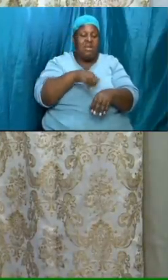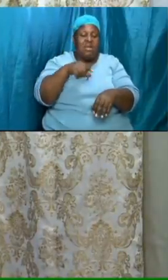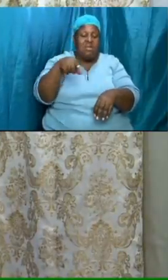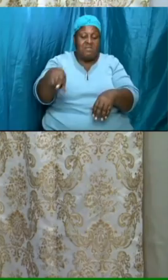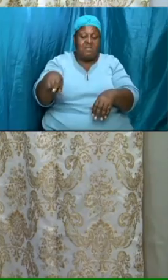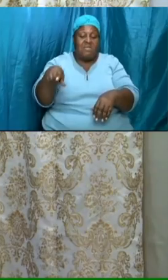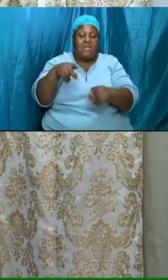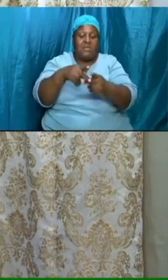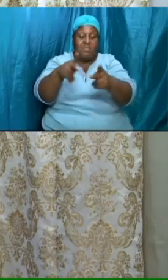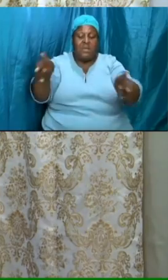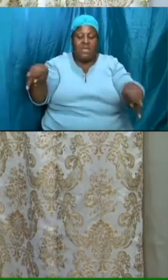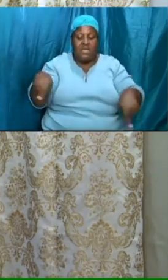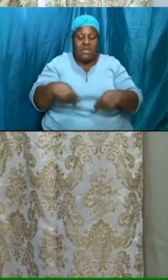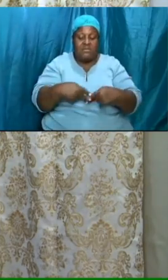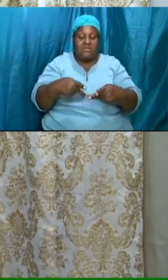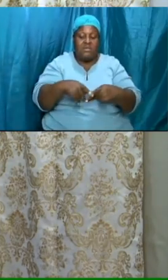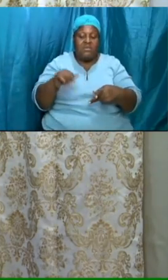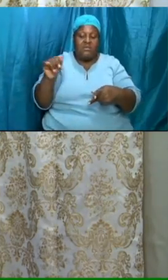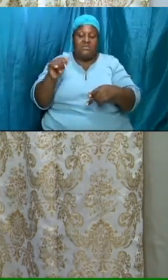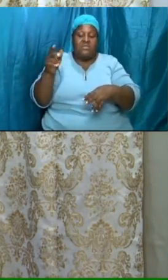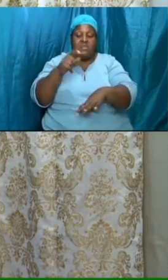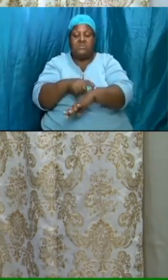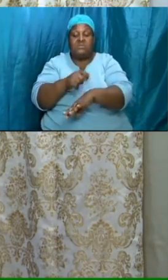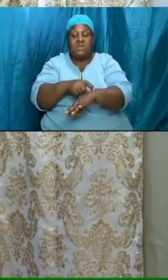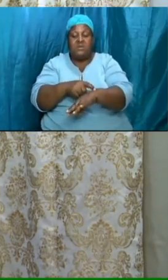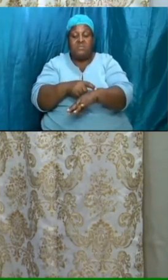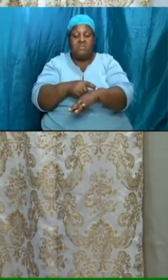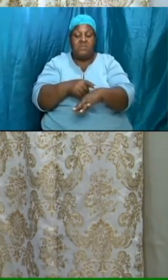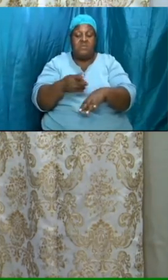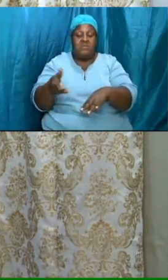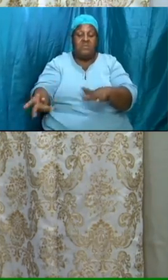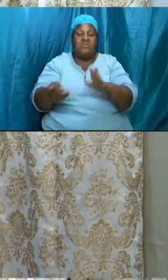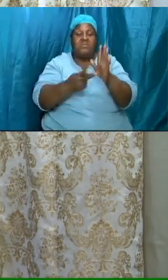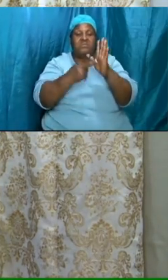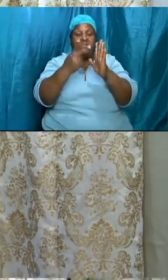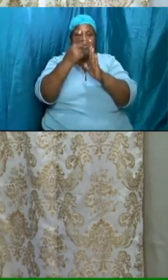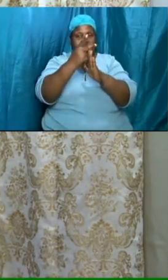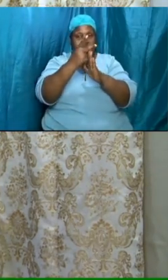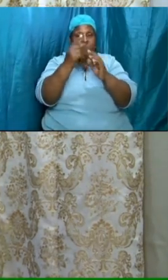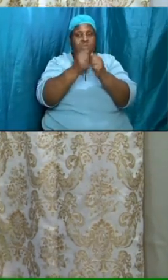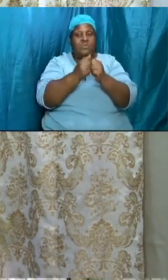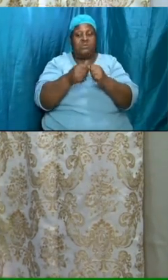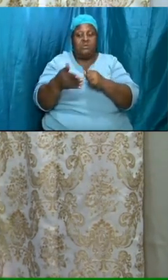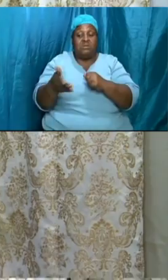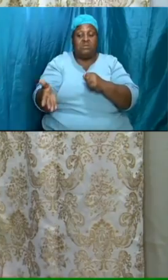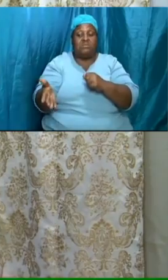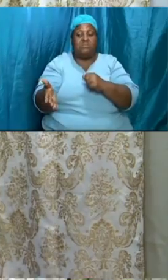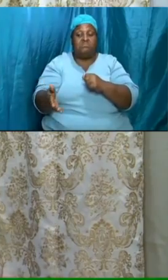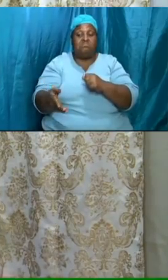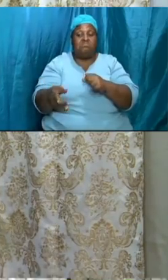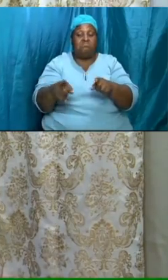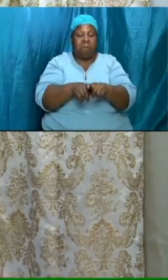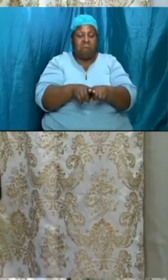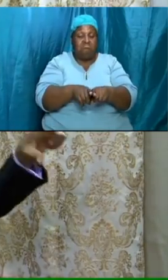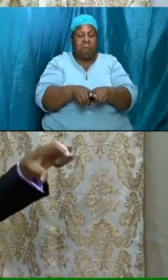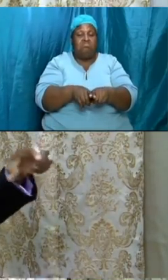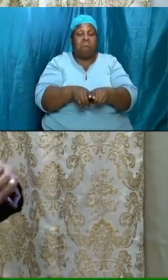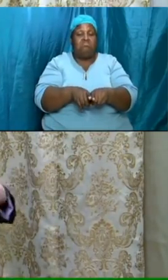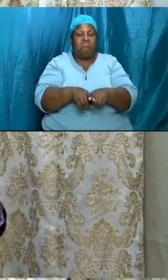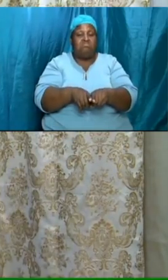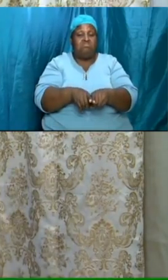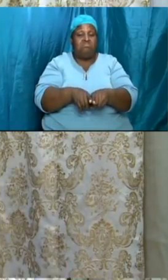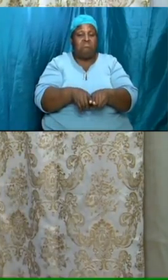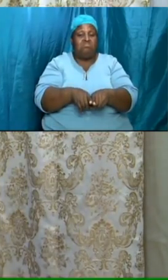at the appointed time there's a principle in that and i challenge the saints of god as i break from